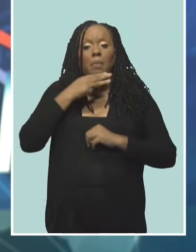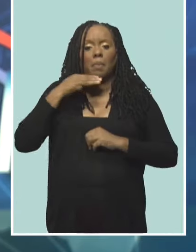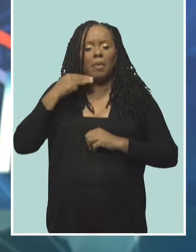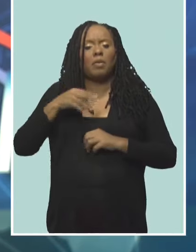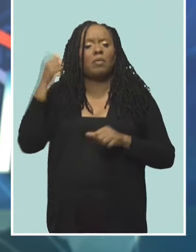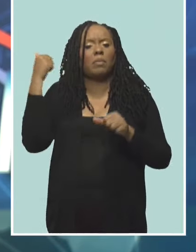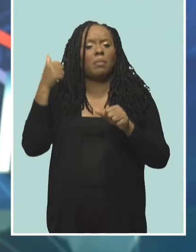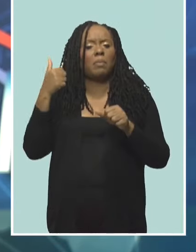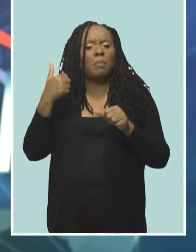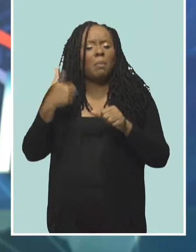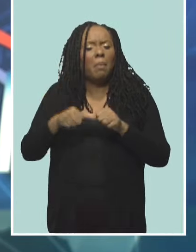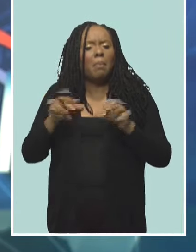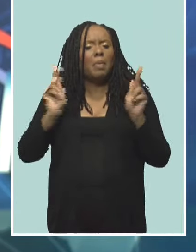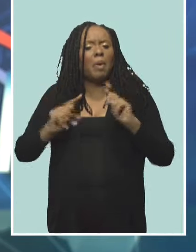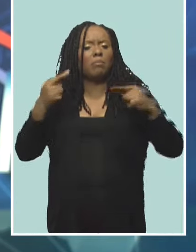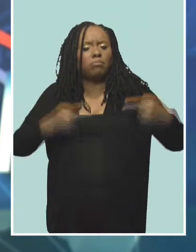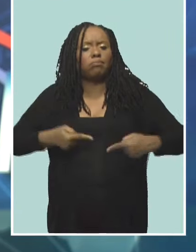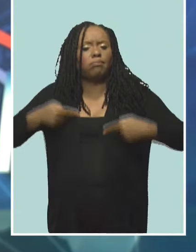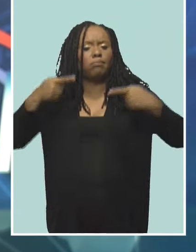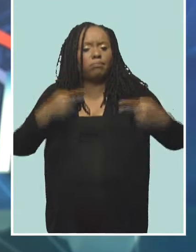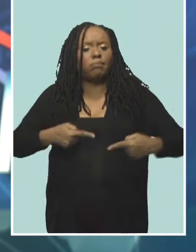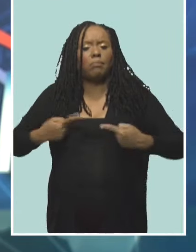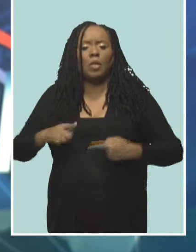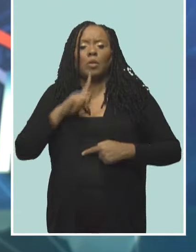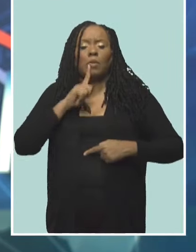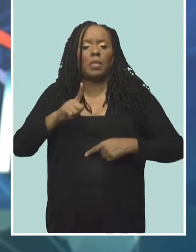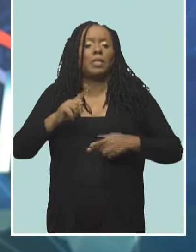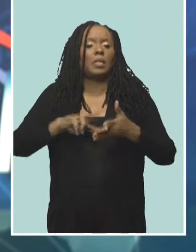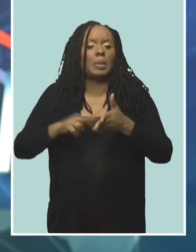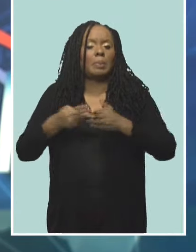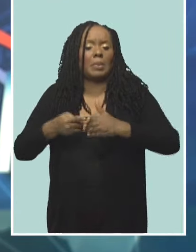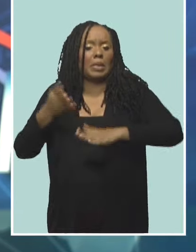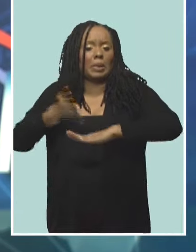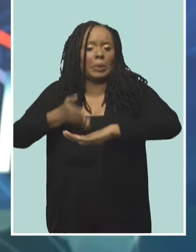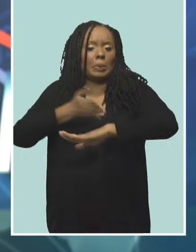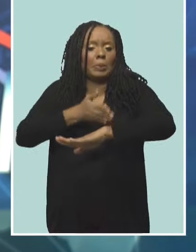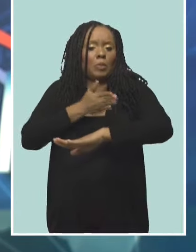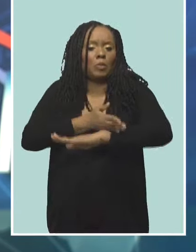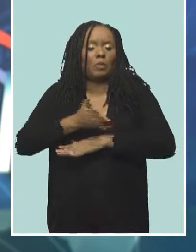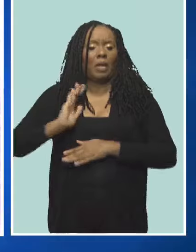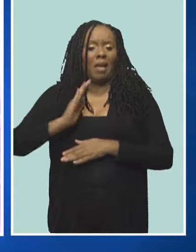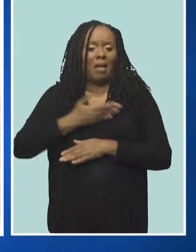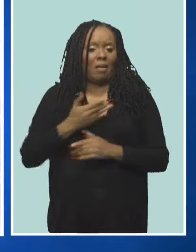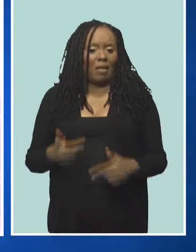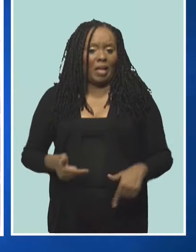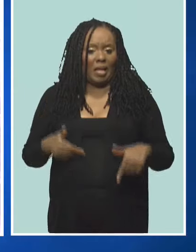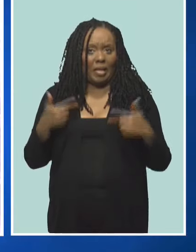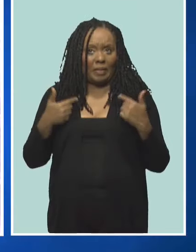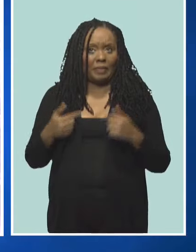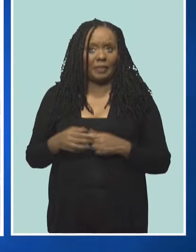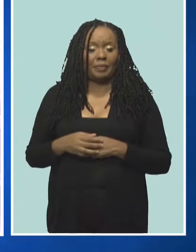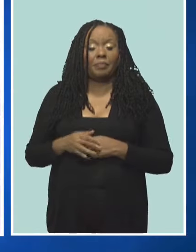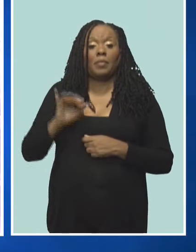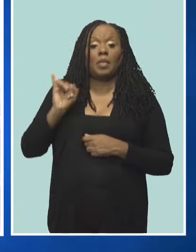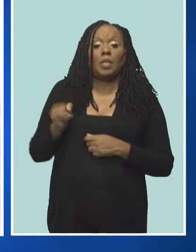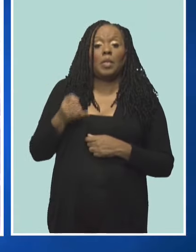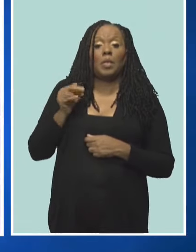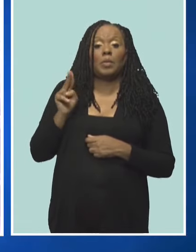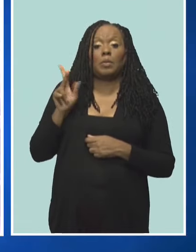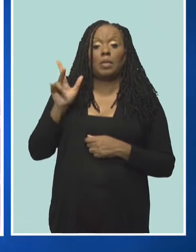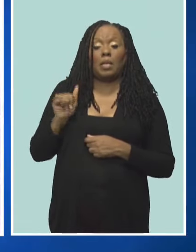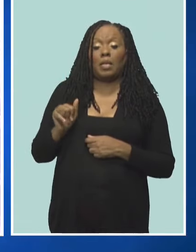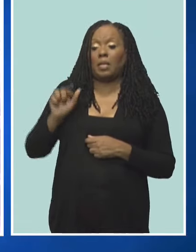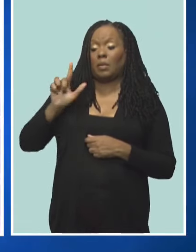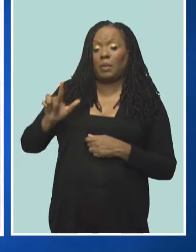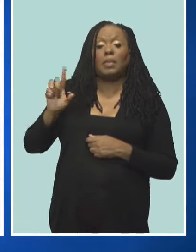of the labor movement have led to considerable improvement in the lives of Barbadians. She says July 26th is a day the country